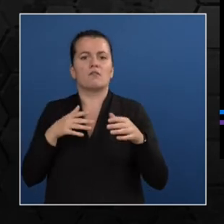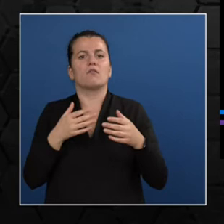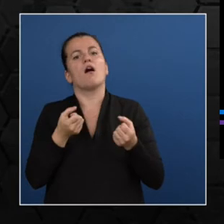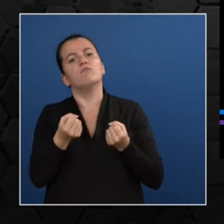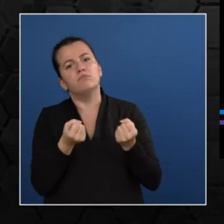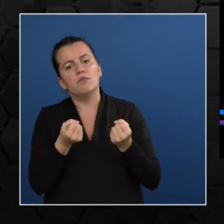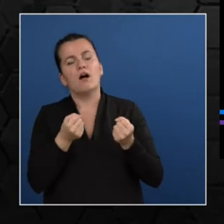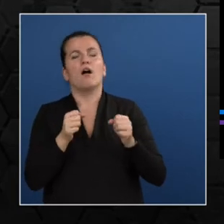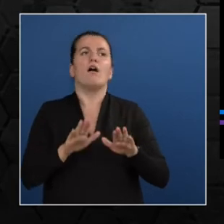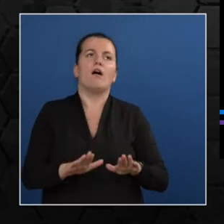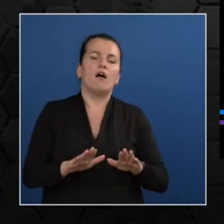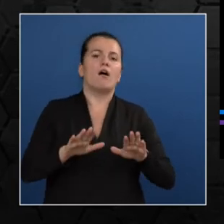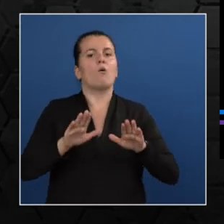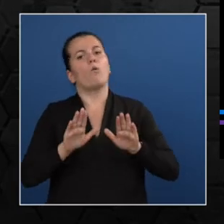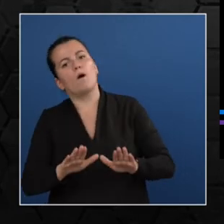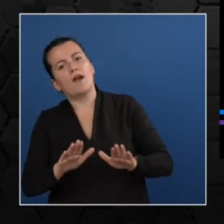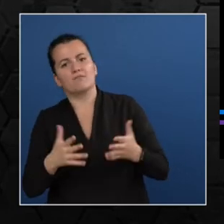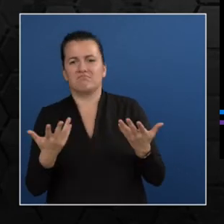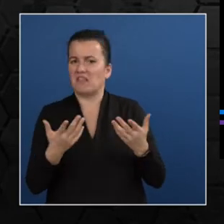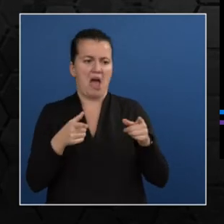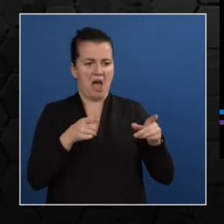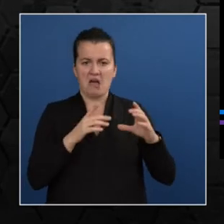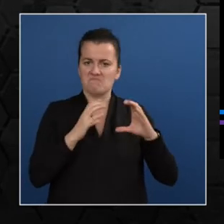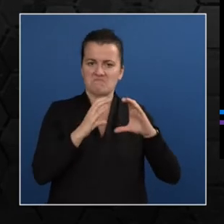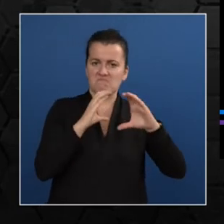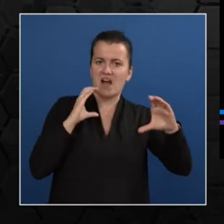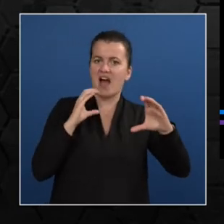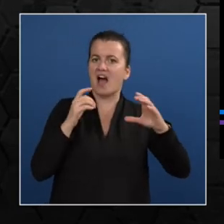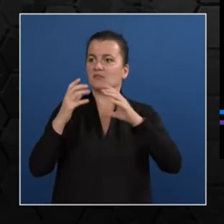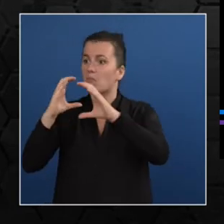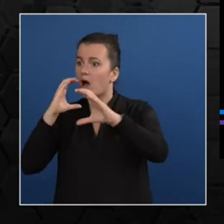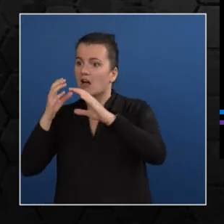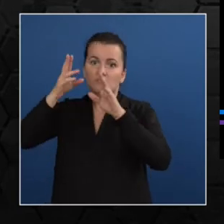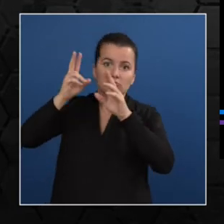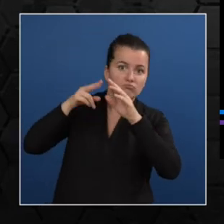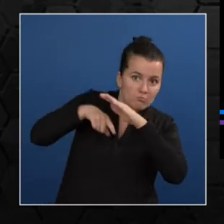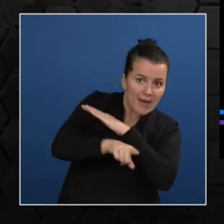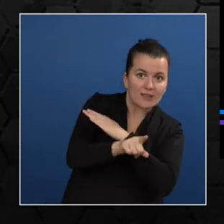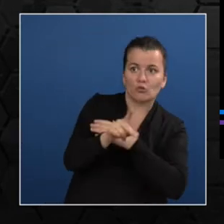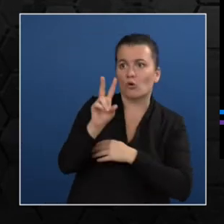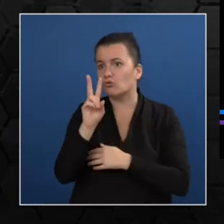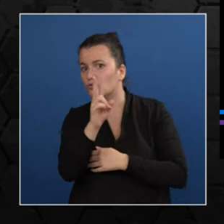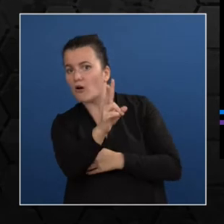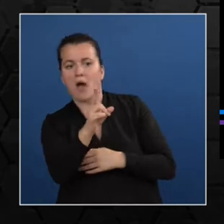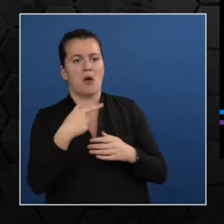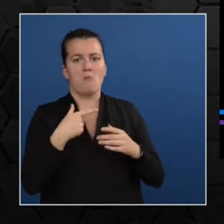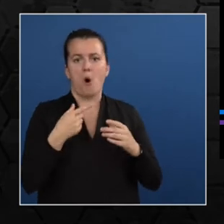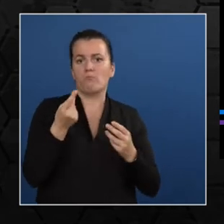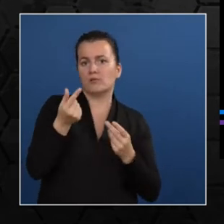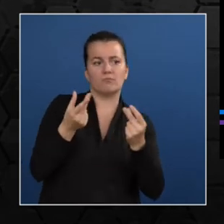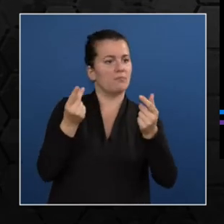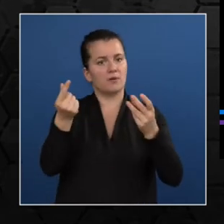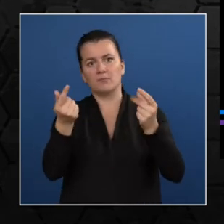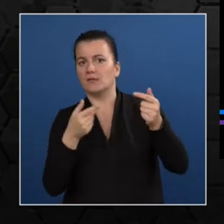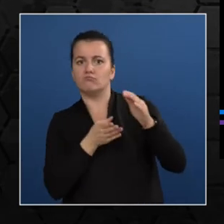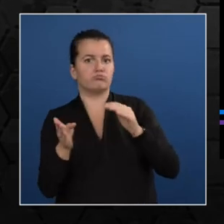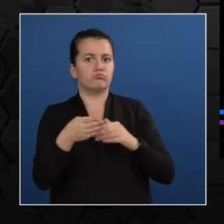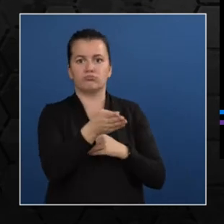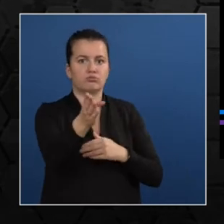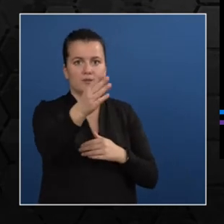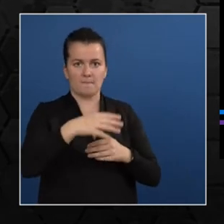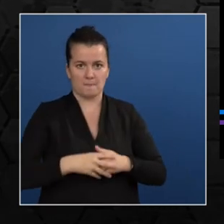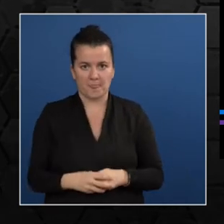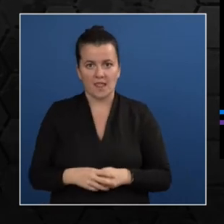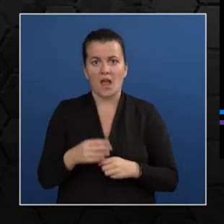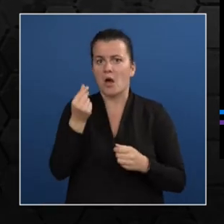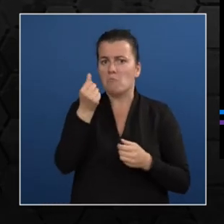it's very important to know that public transportation facilities like buses and metro services are very economically feasible when you compare them with private